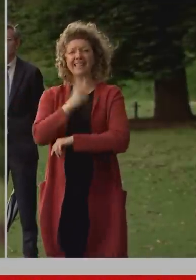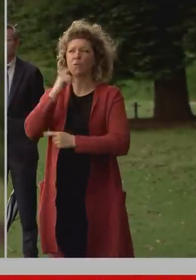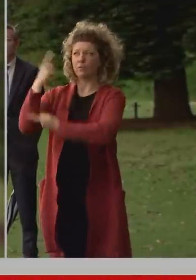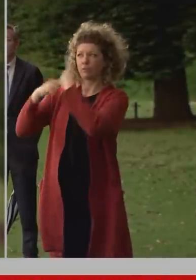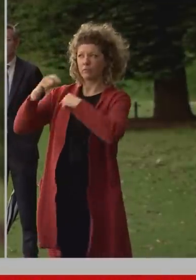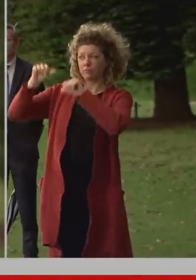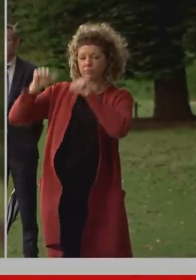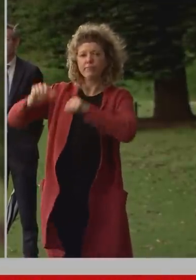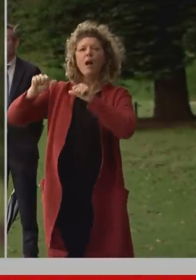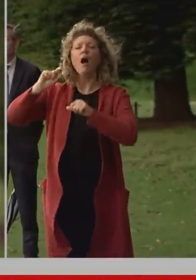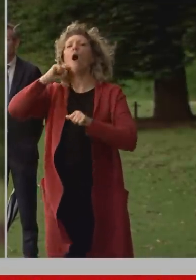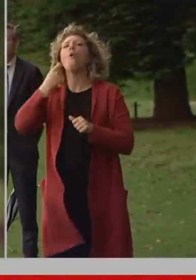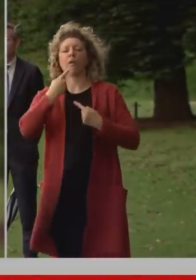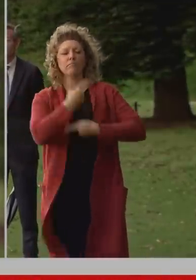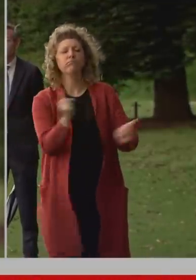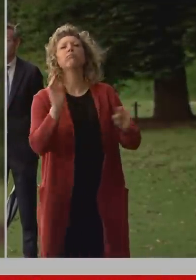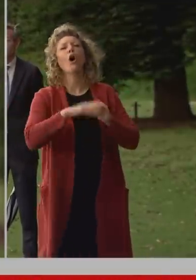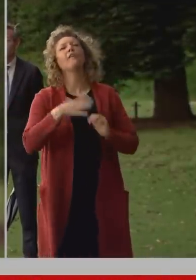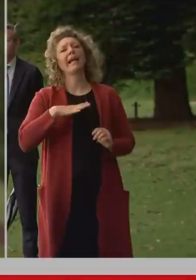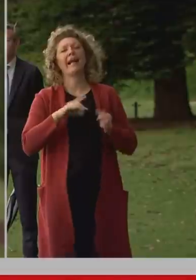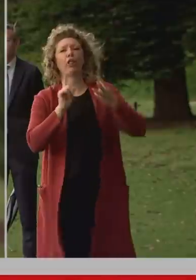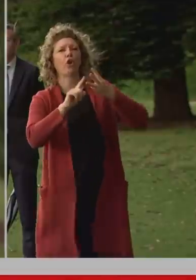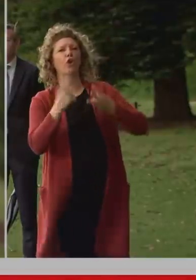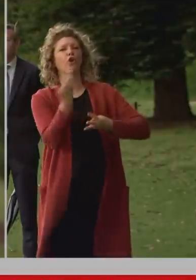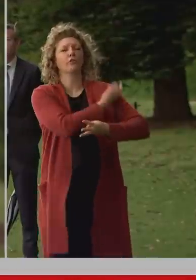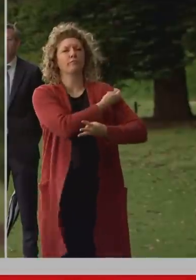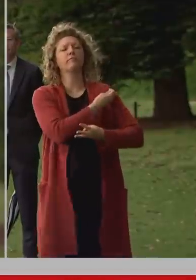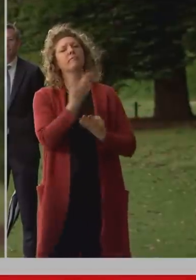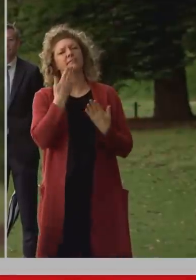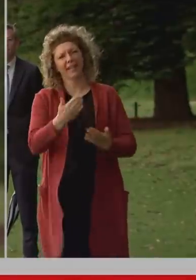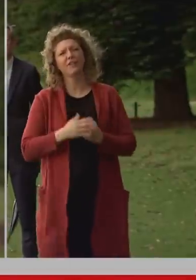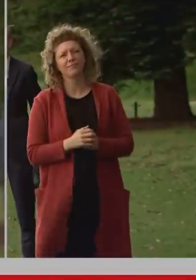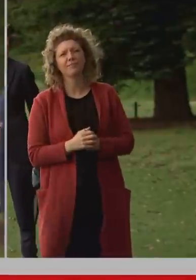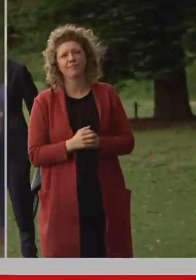doses uh into our community as quickly as we possibly can thank you